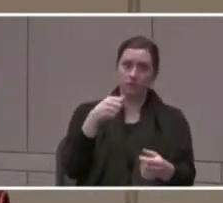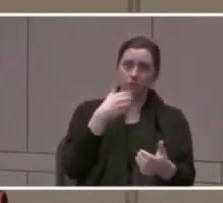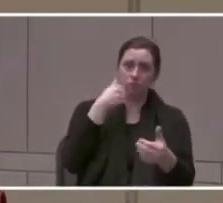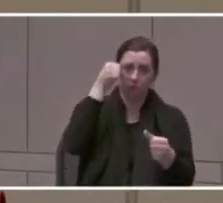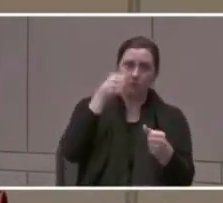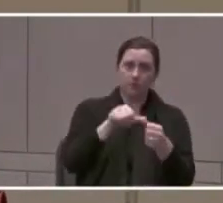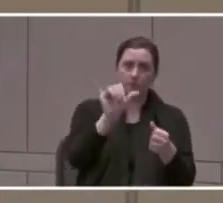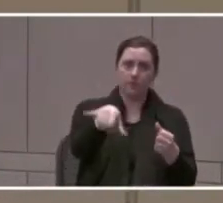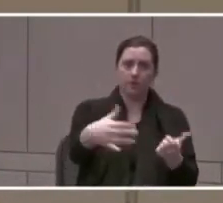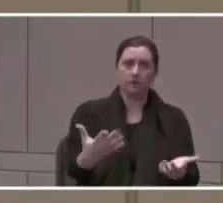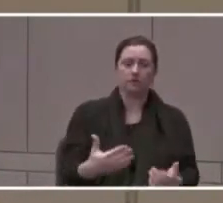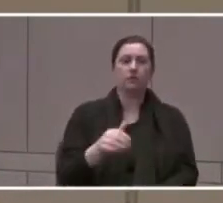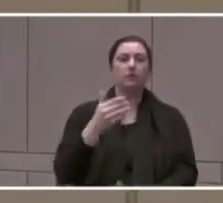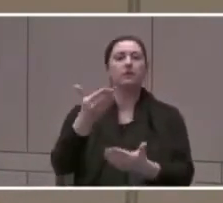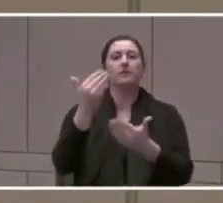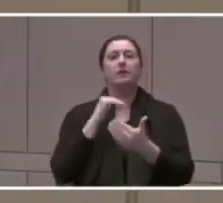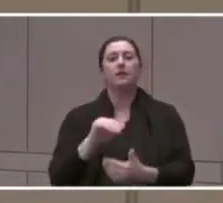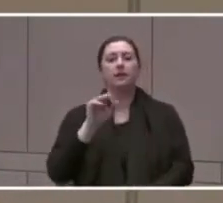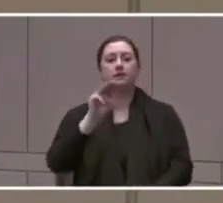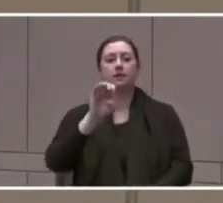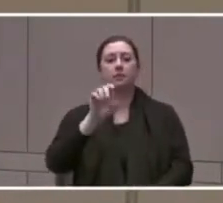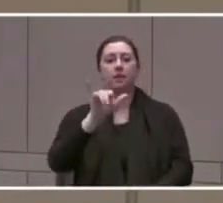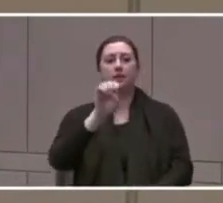All right. Melissa Easley.